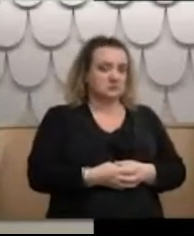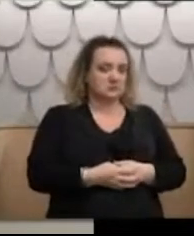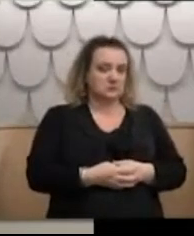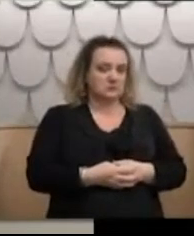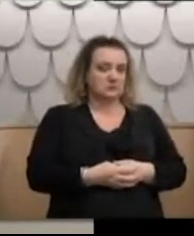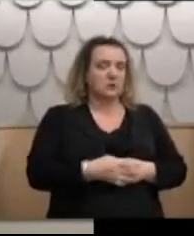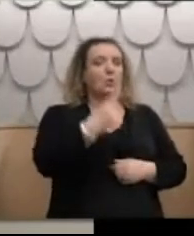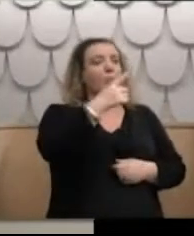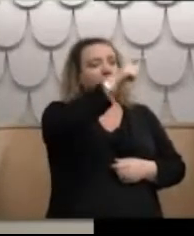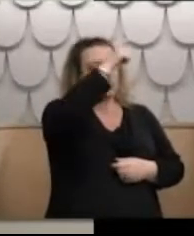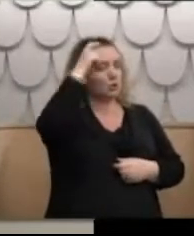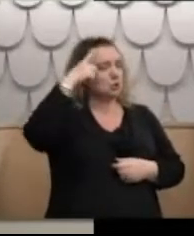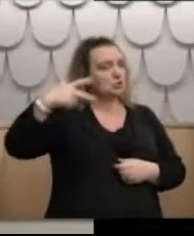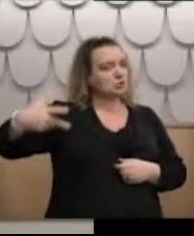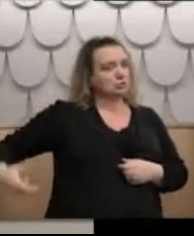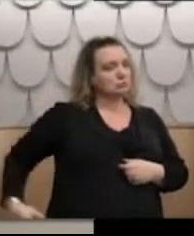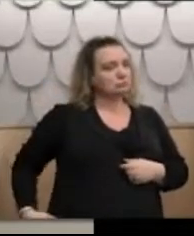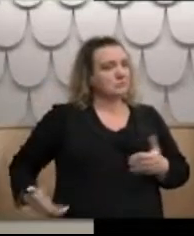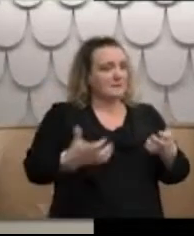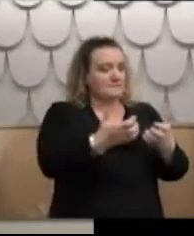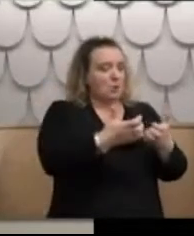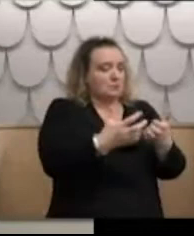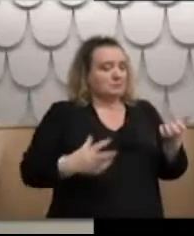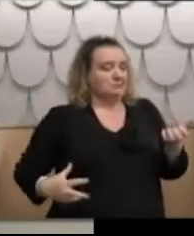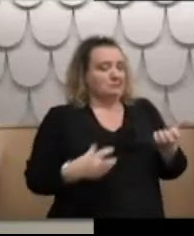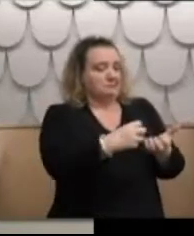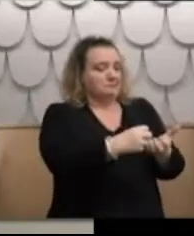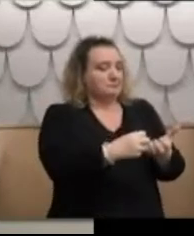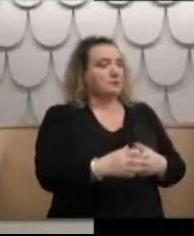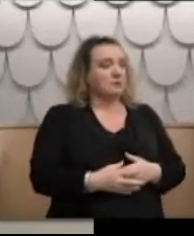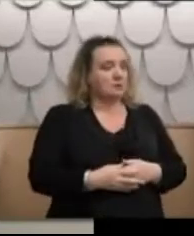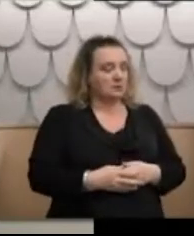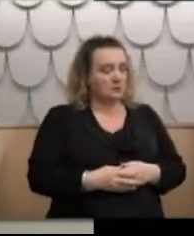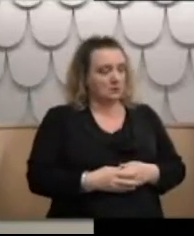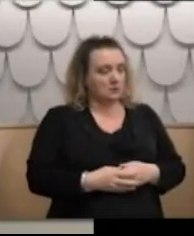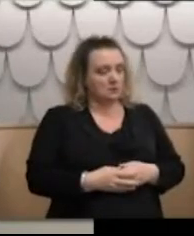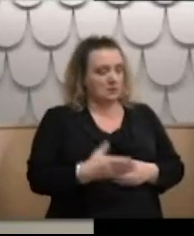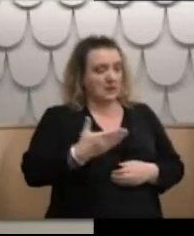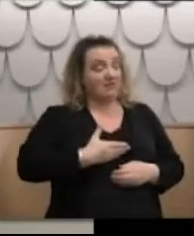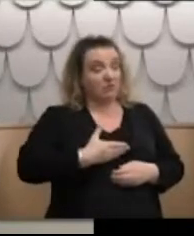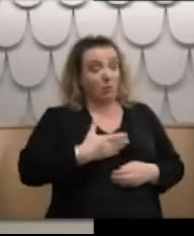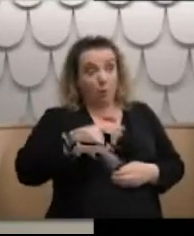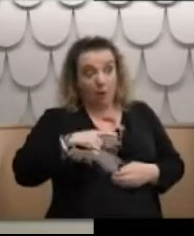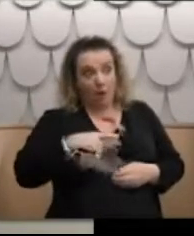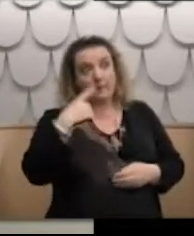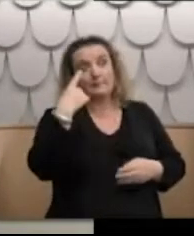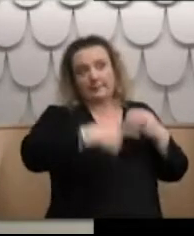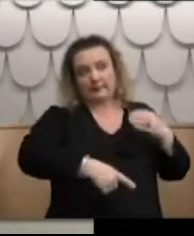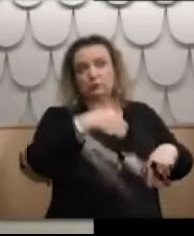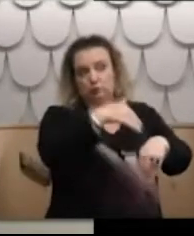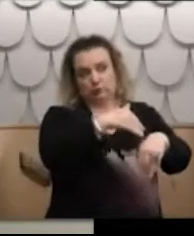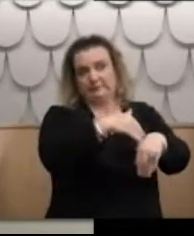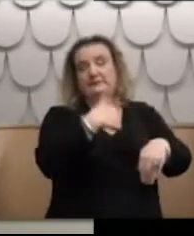One of the nurses injected me in my backside. This was given to me as a punishment for misbehaving me.